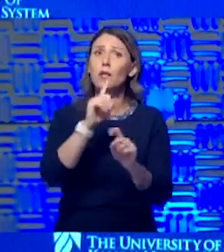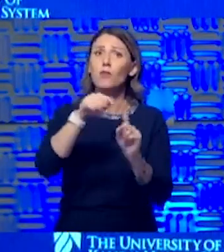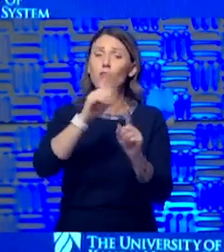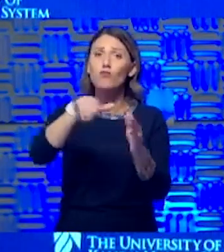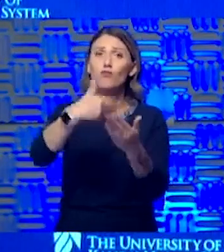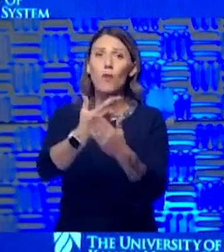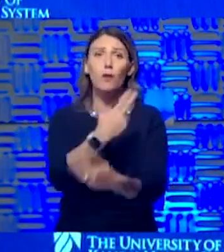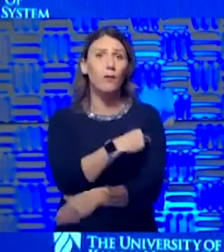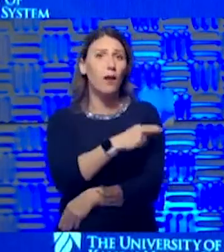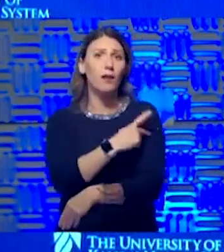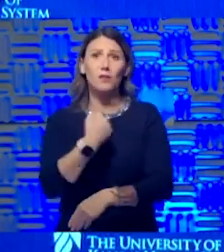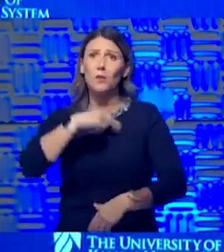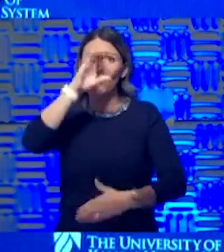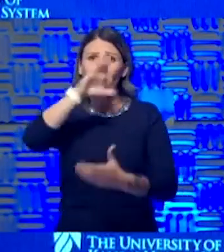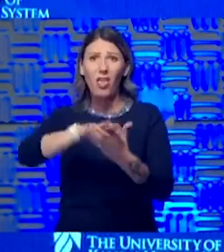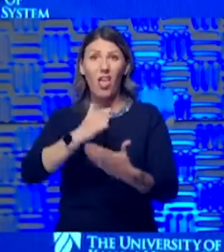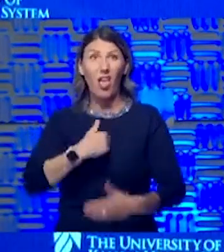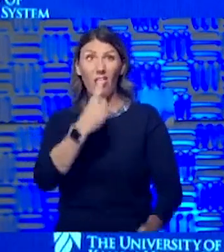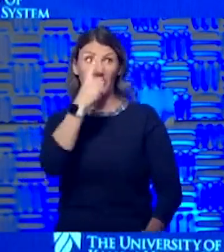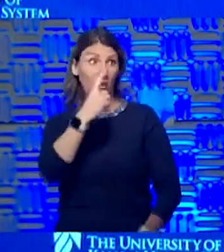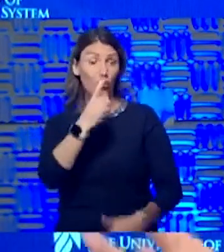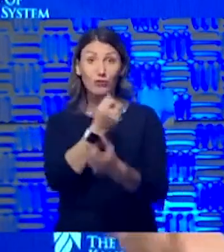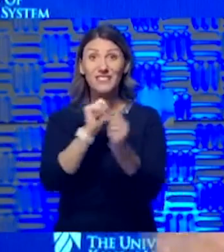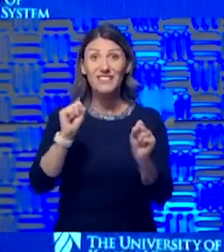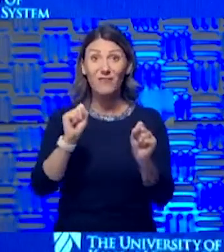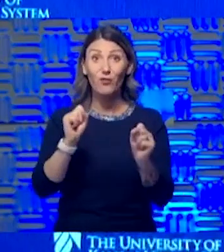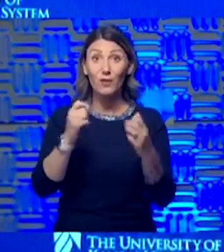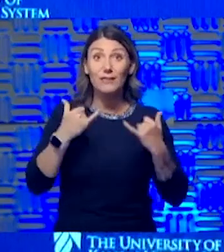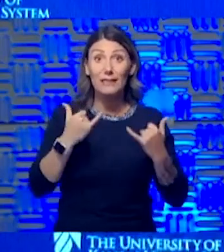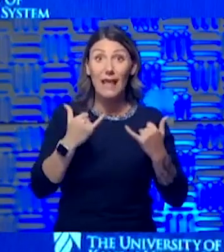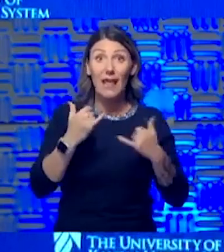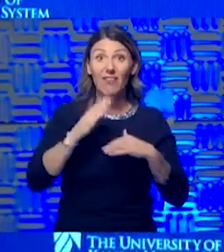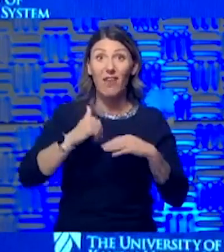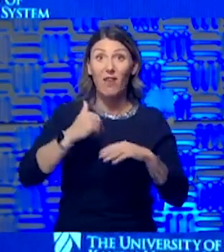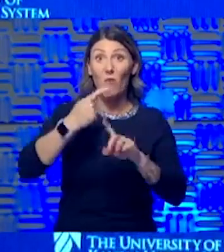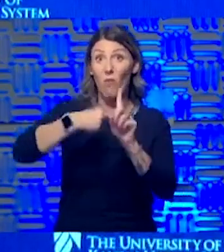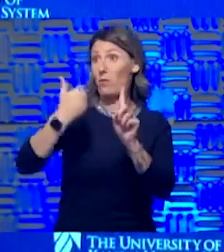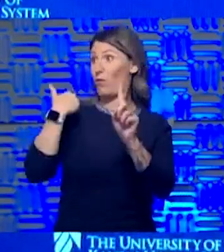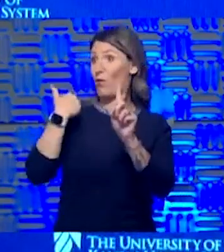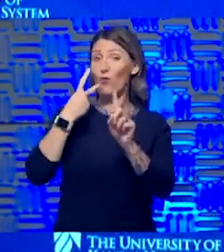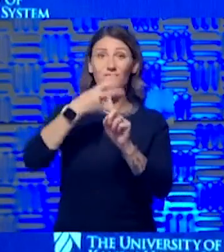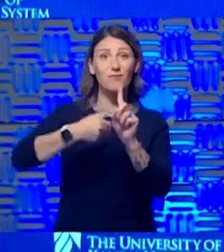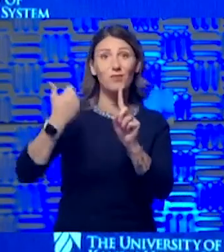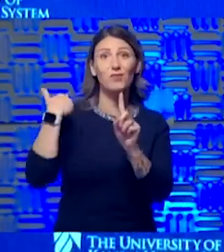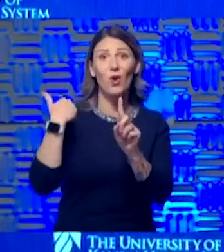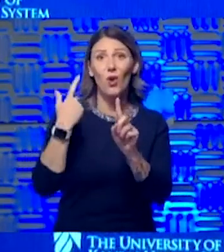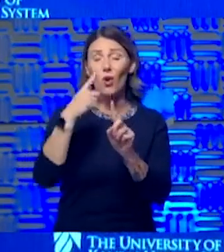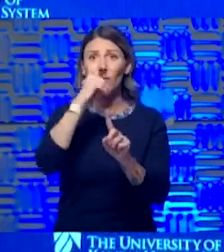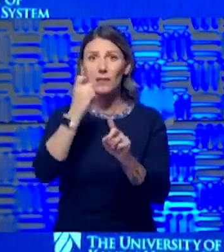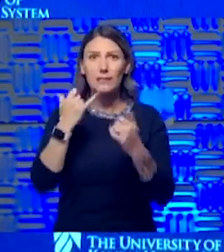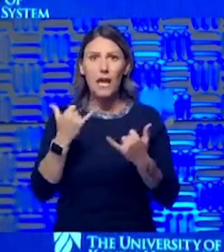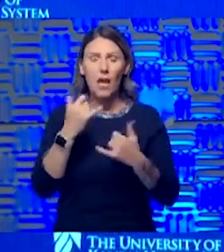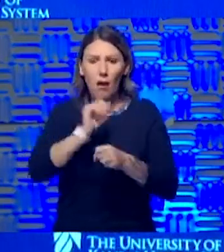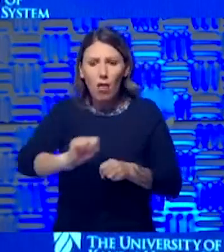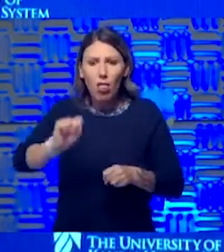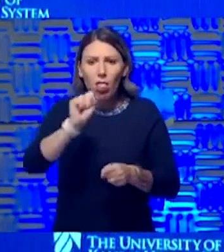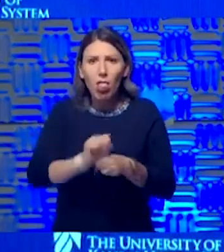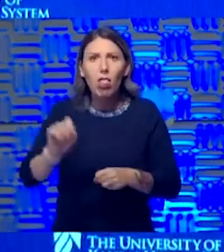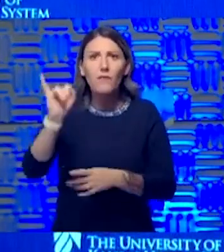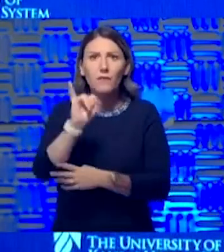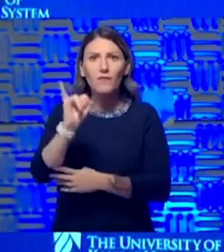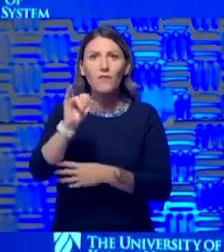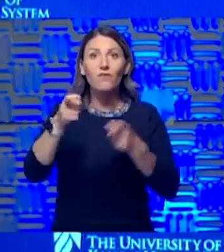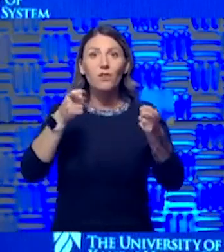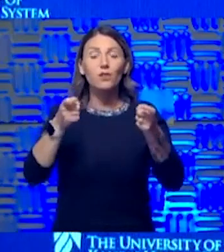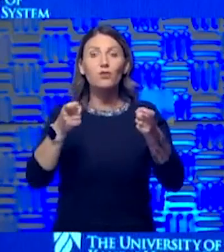come here. We really believe that. I think you're safer today than you were a month ago or two months ago because we've worked so hard at those infection control. So I think